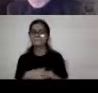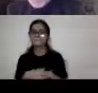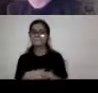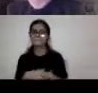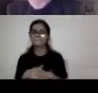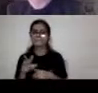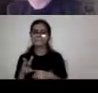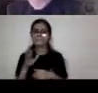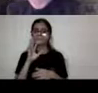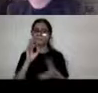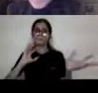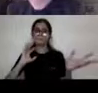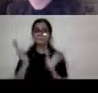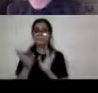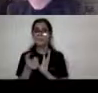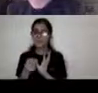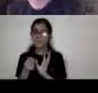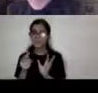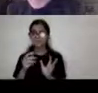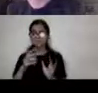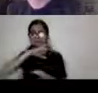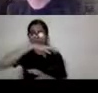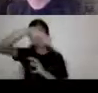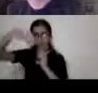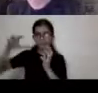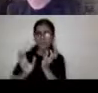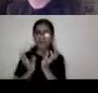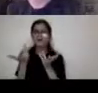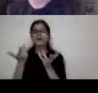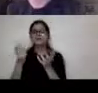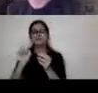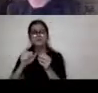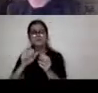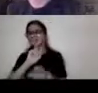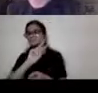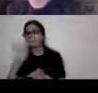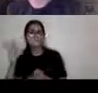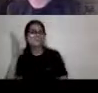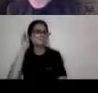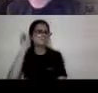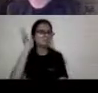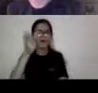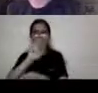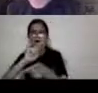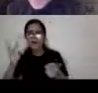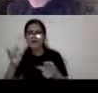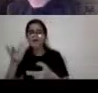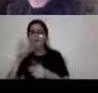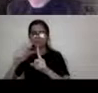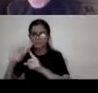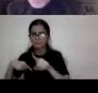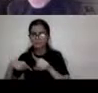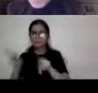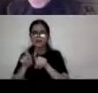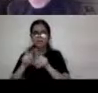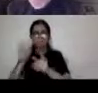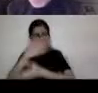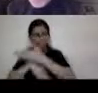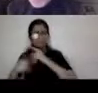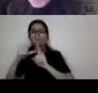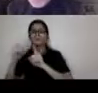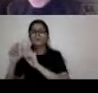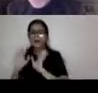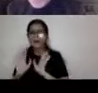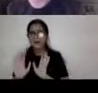becomes global and we have more black and brown scholars. Um, the other thing is the work that I'm doing right now is about poverty. And I think there